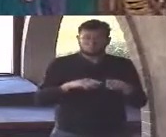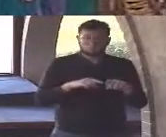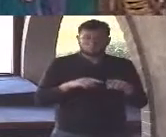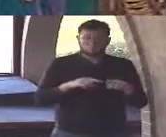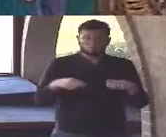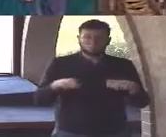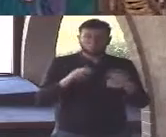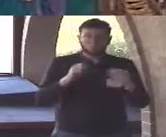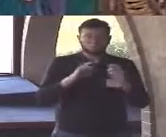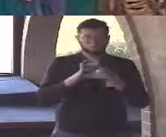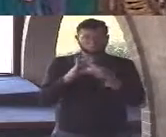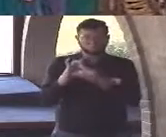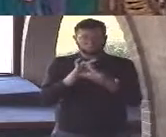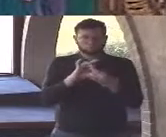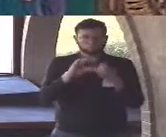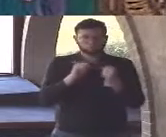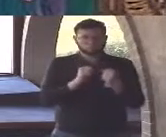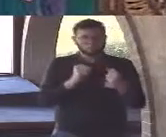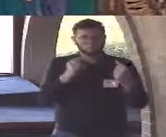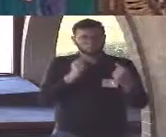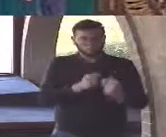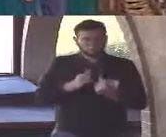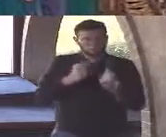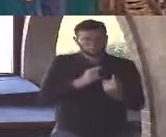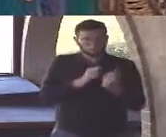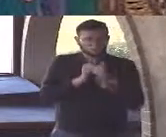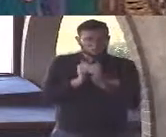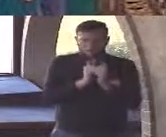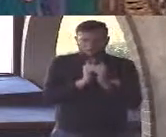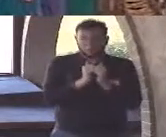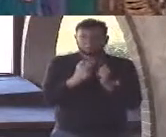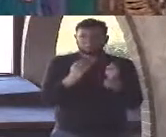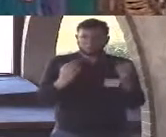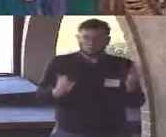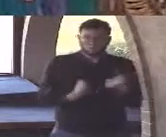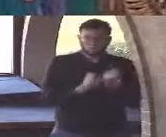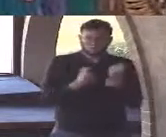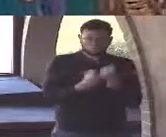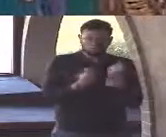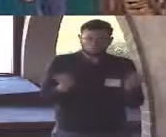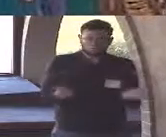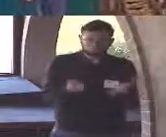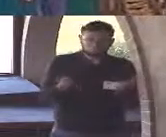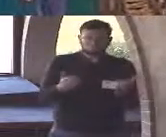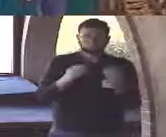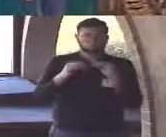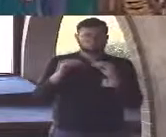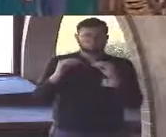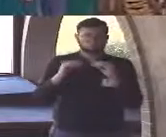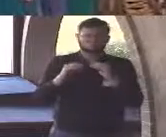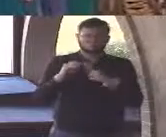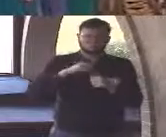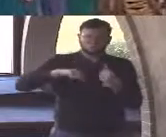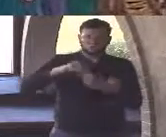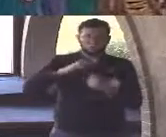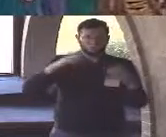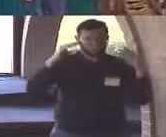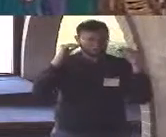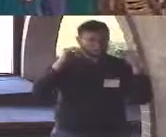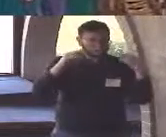find that you don't learn from one another teach one another support